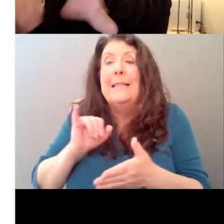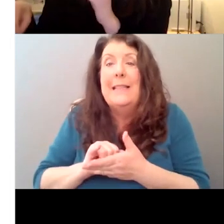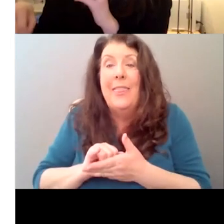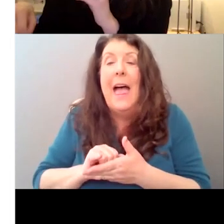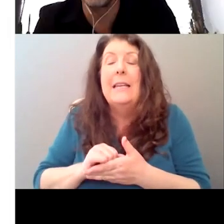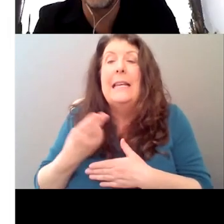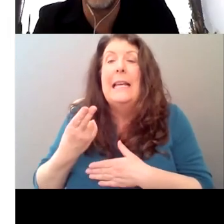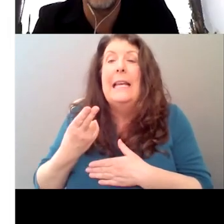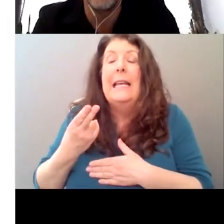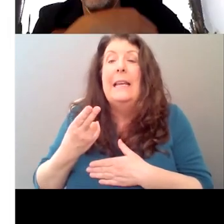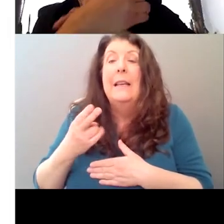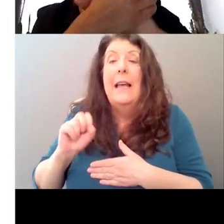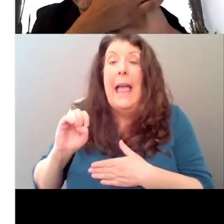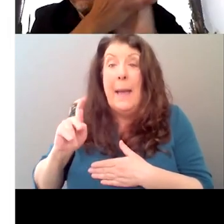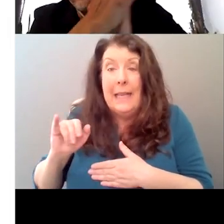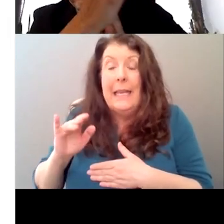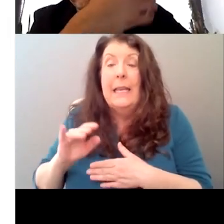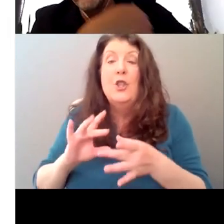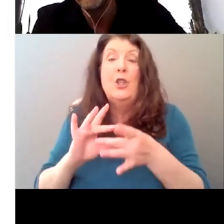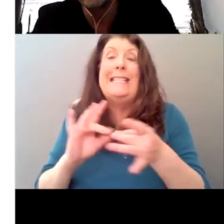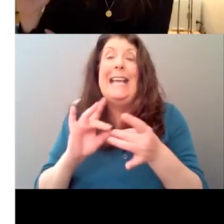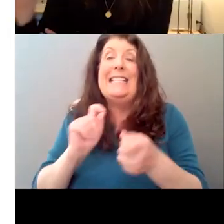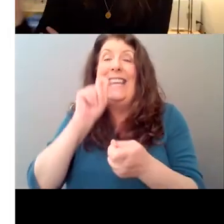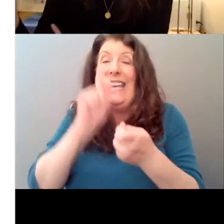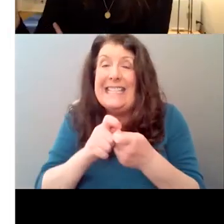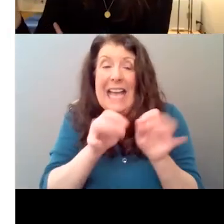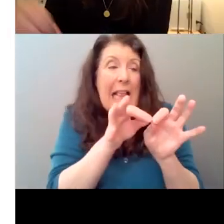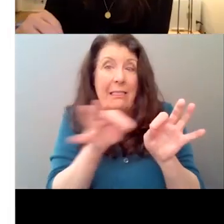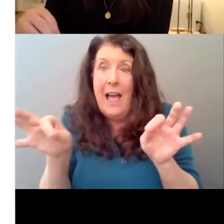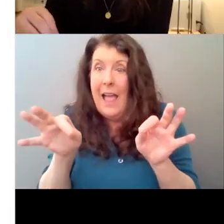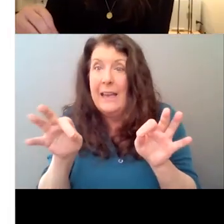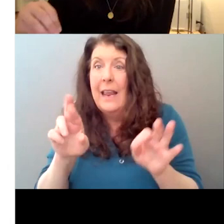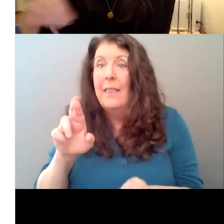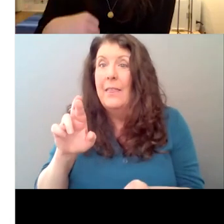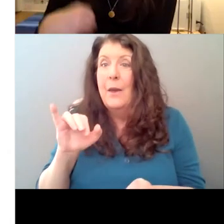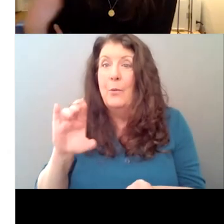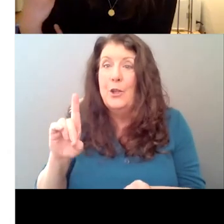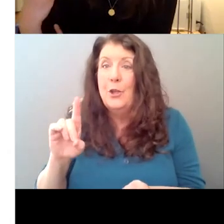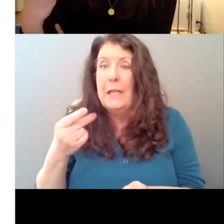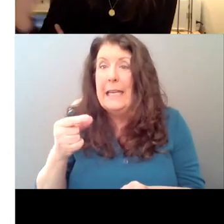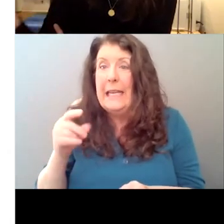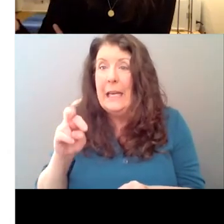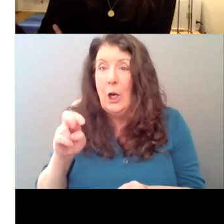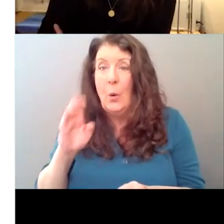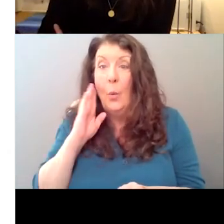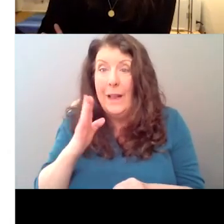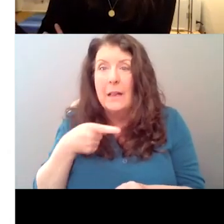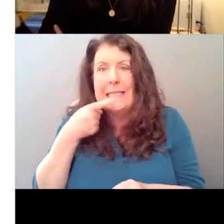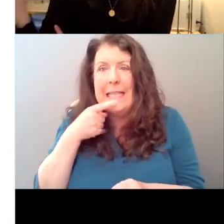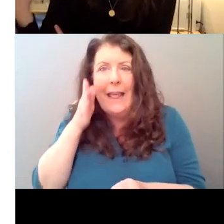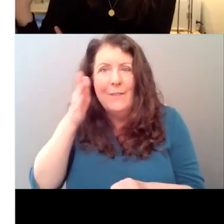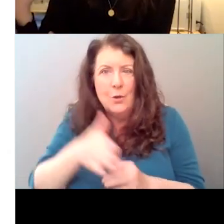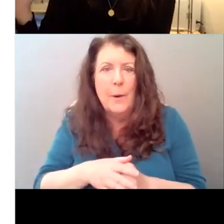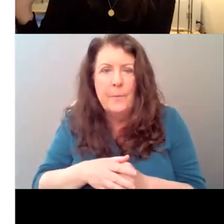day say in the book. Um, but as far as like the joke of it for the audience, it's not just about a random reference.